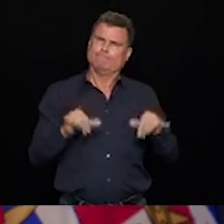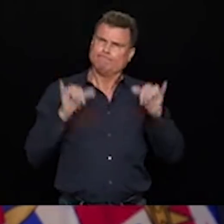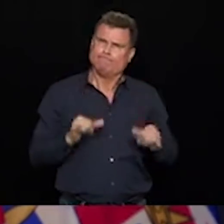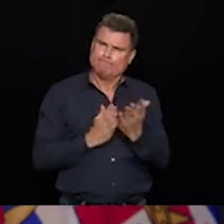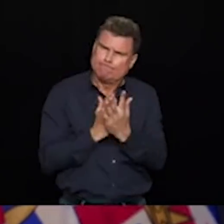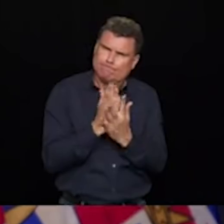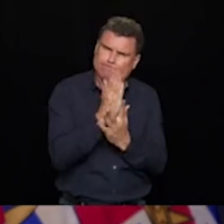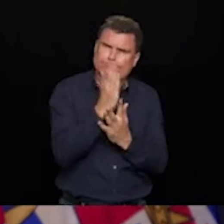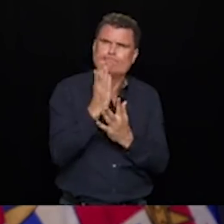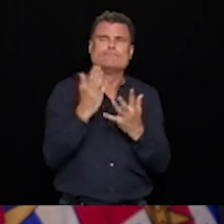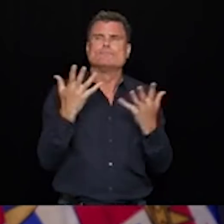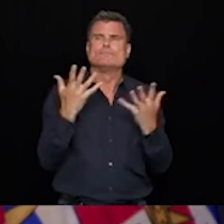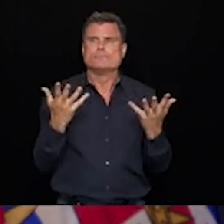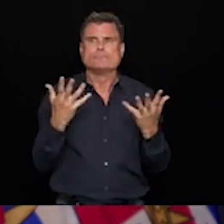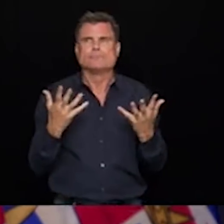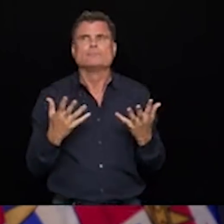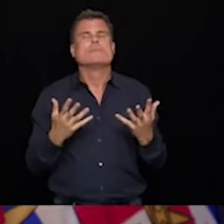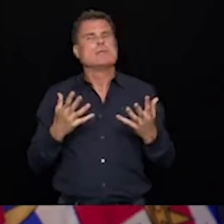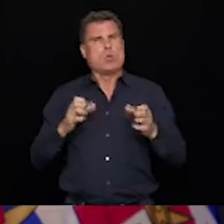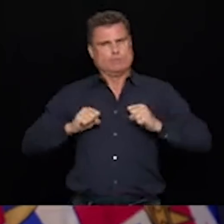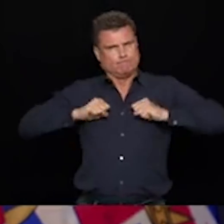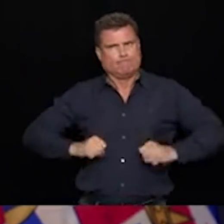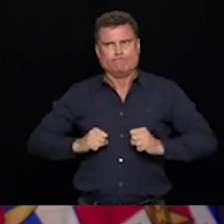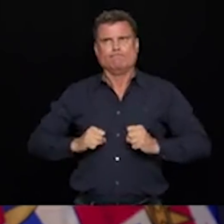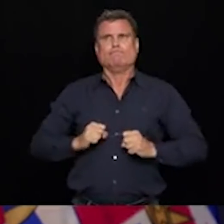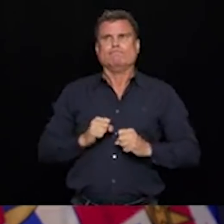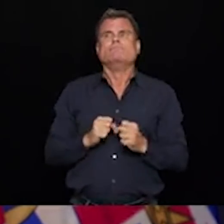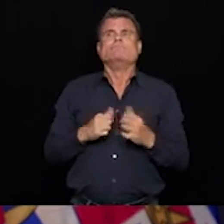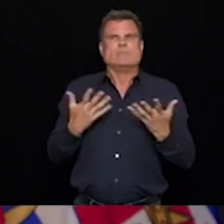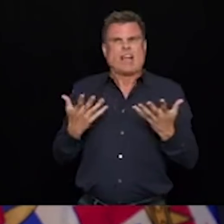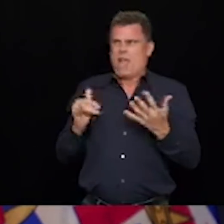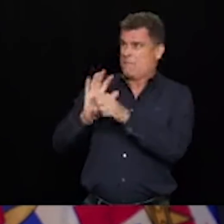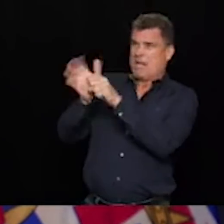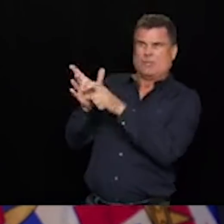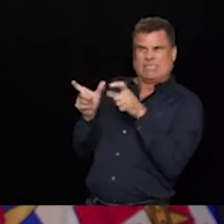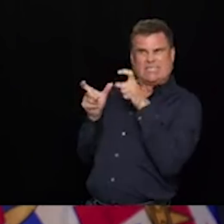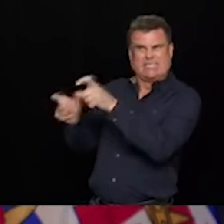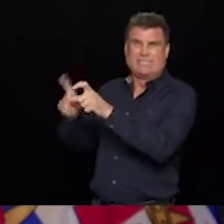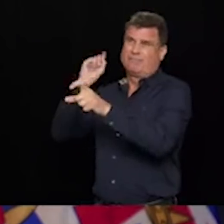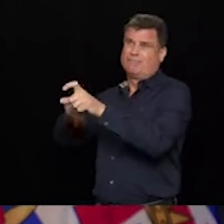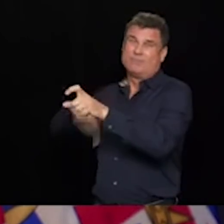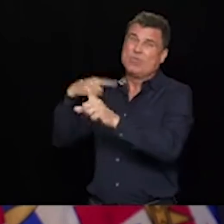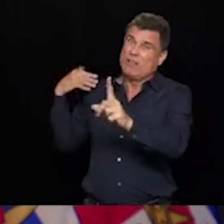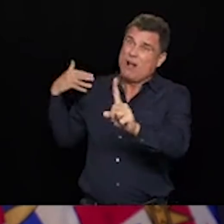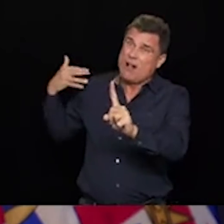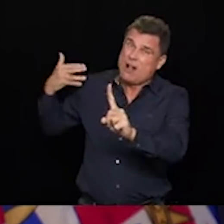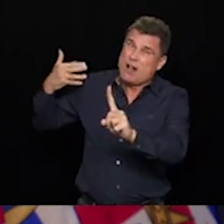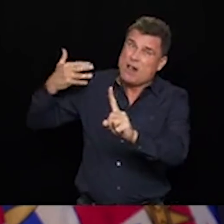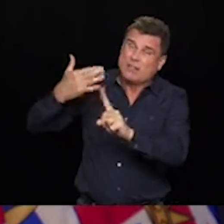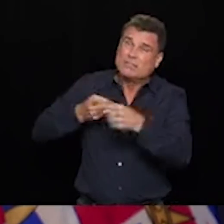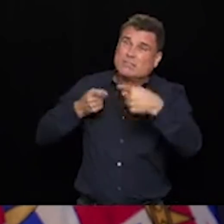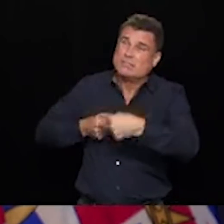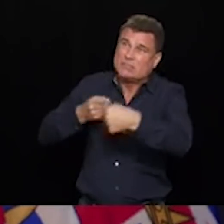It has been a long haul and we have a ways to go in this storm. I invite you